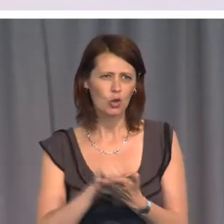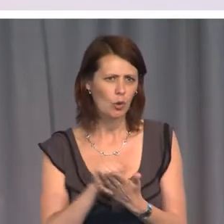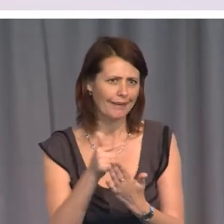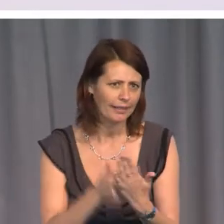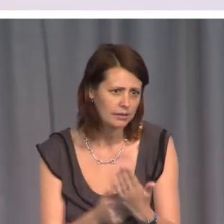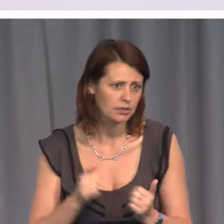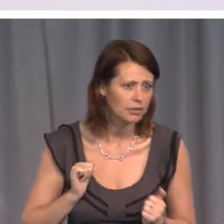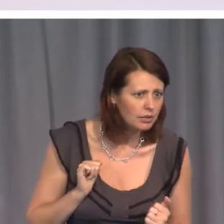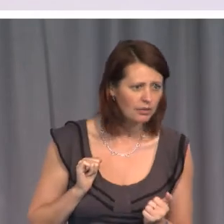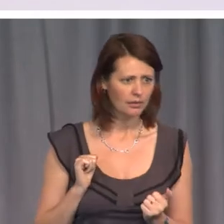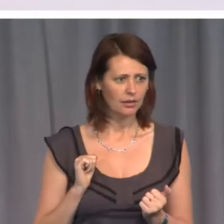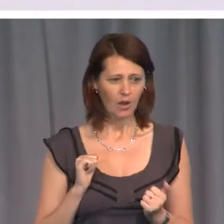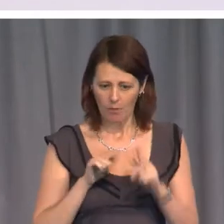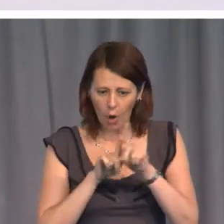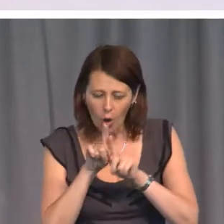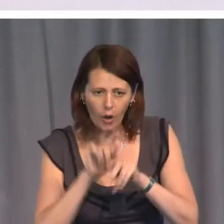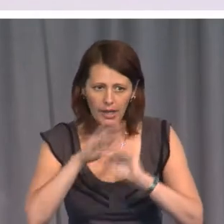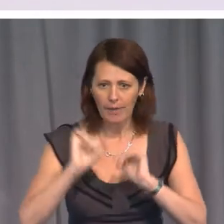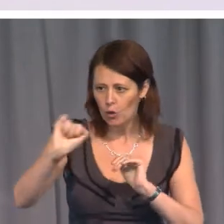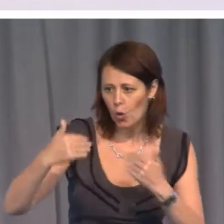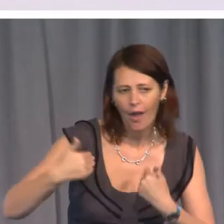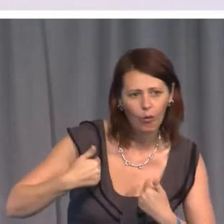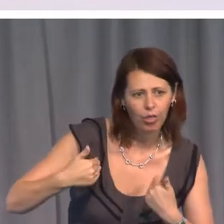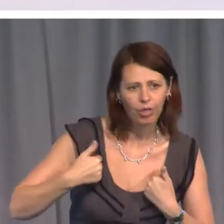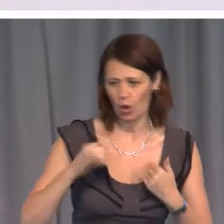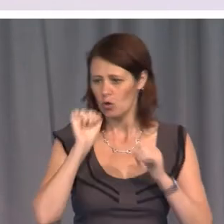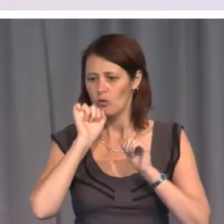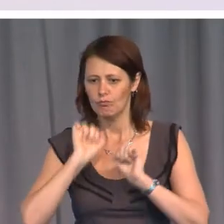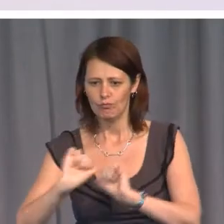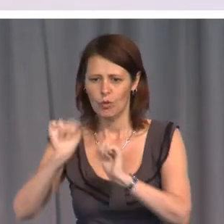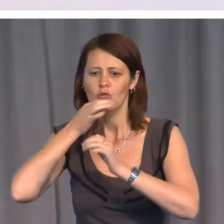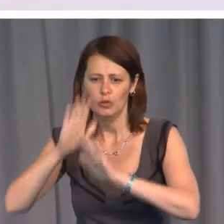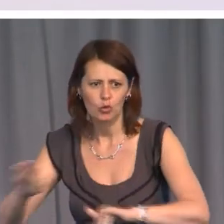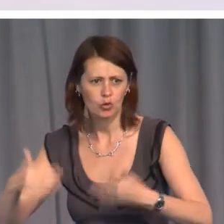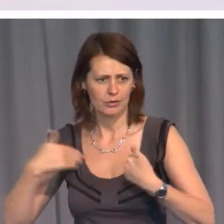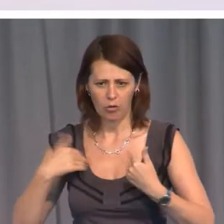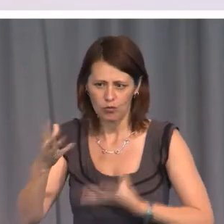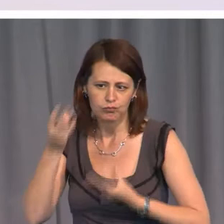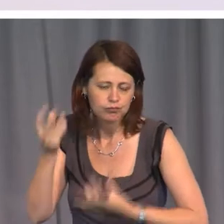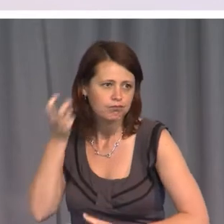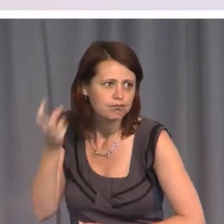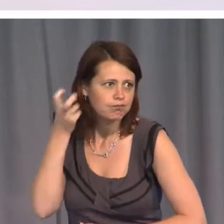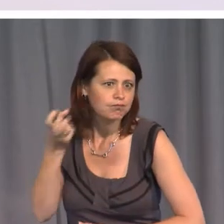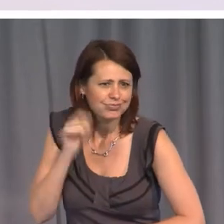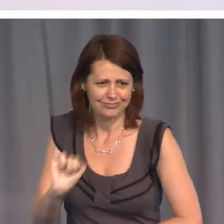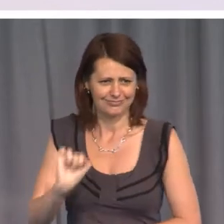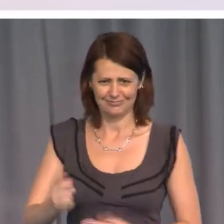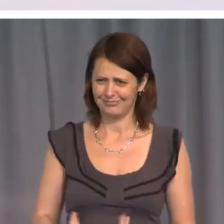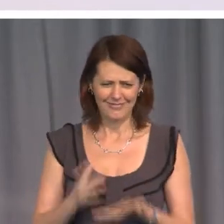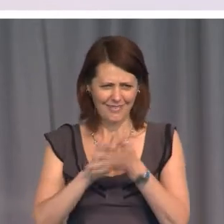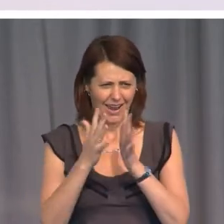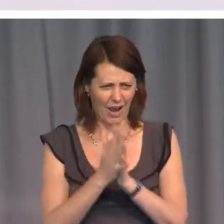The idea of learning about her health and her children's health? Come on. How could that